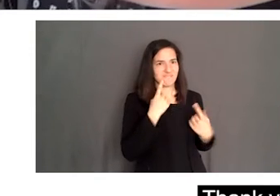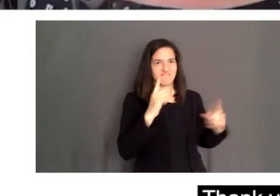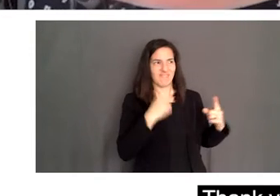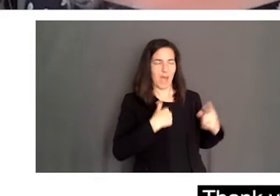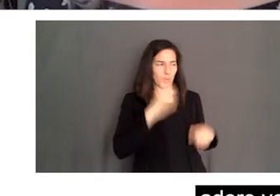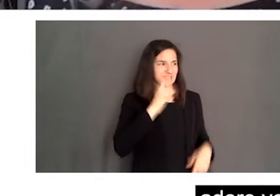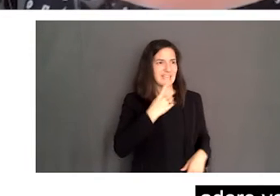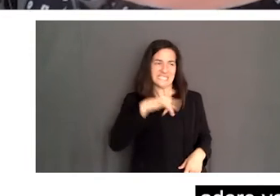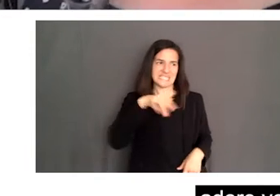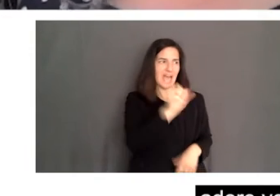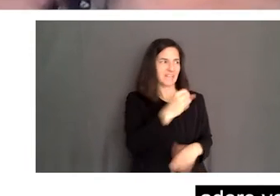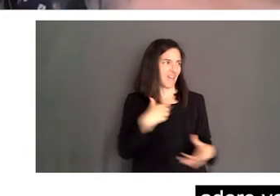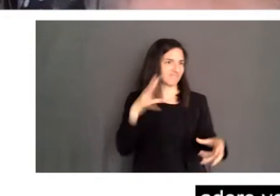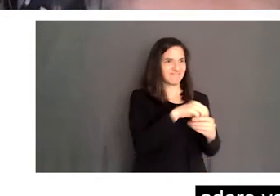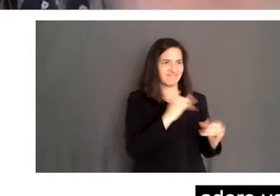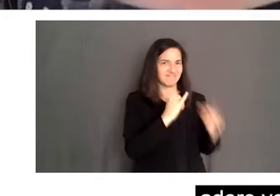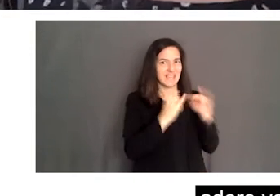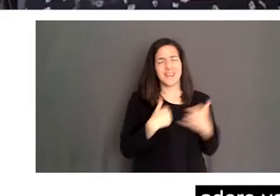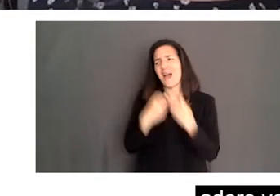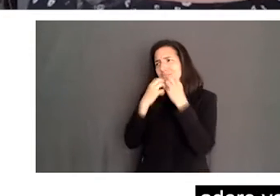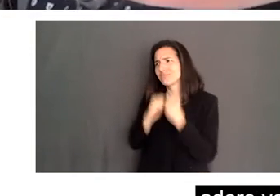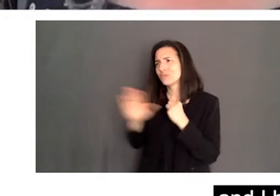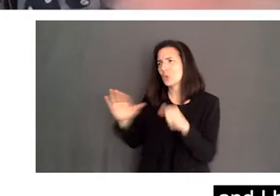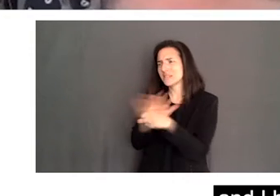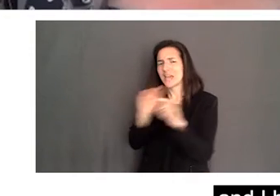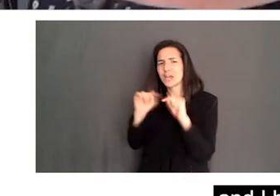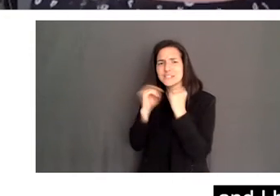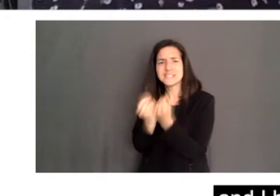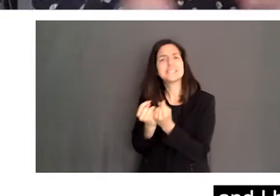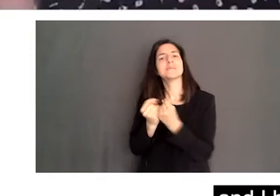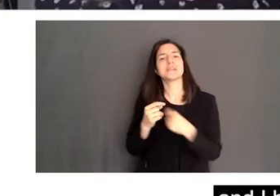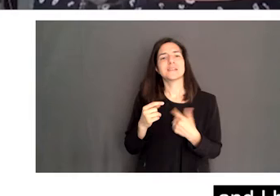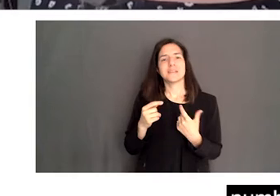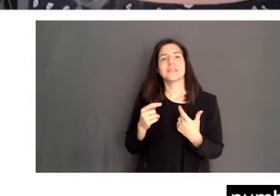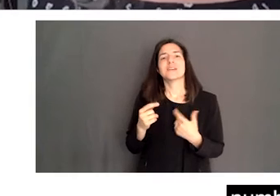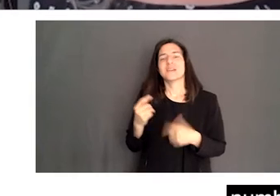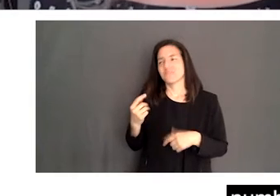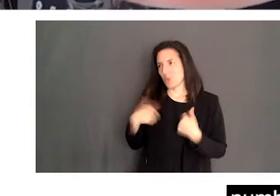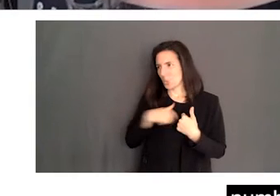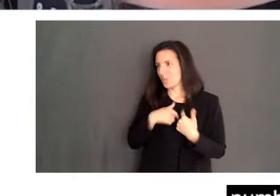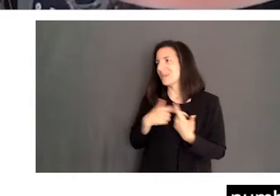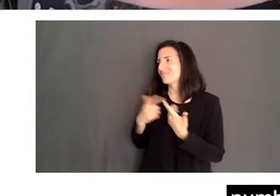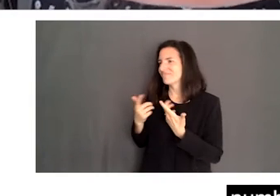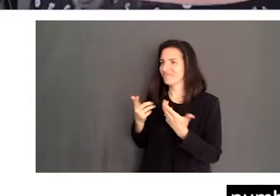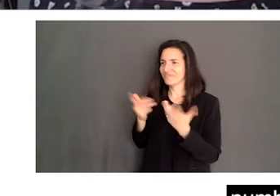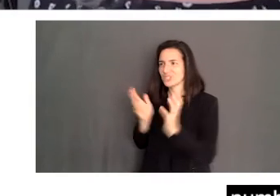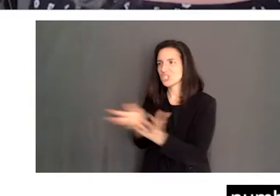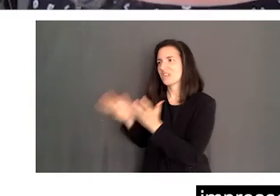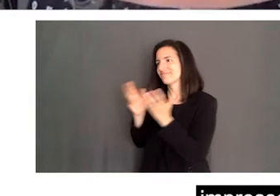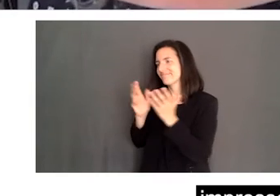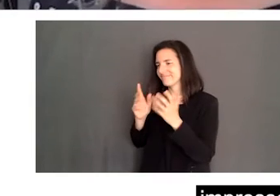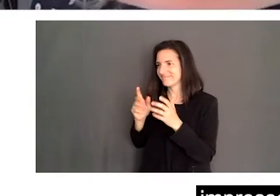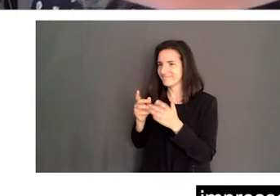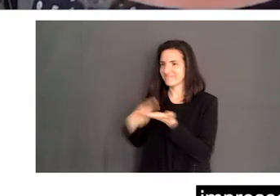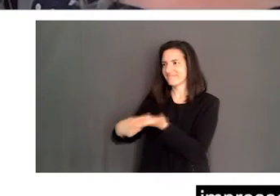acknowledge that I adore your entire team. Deputy Minister LaRoche and I have had the opportunity to speak on a number of panels together. And I'm just so